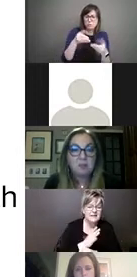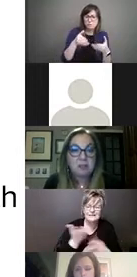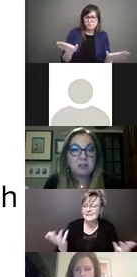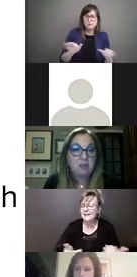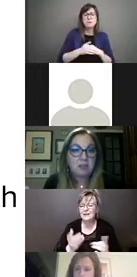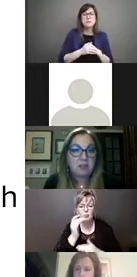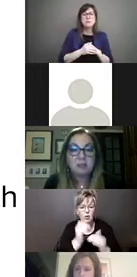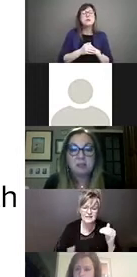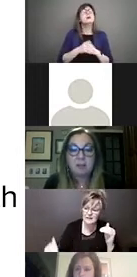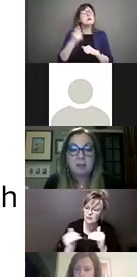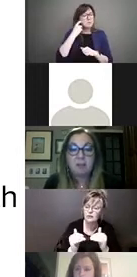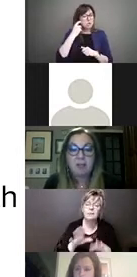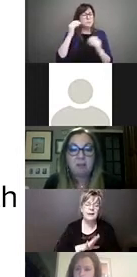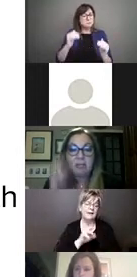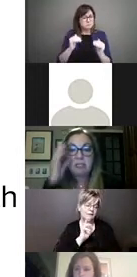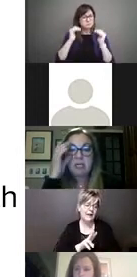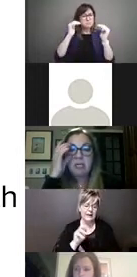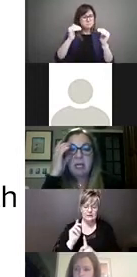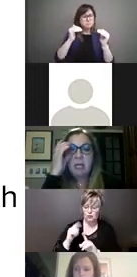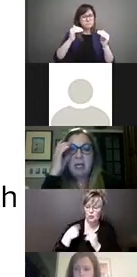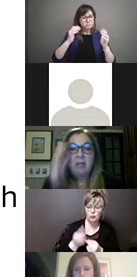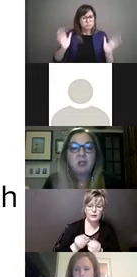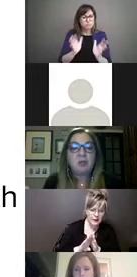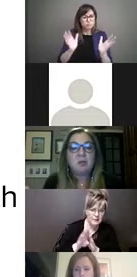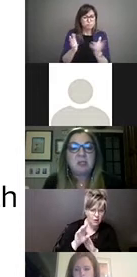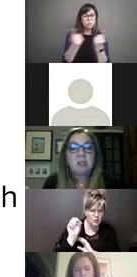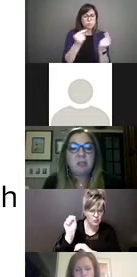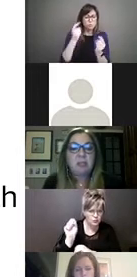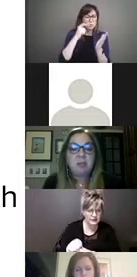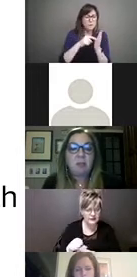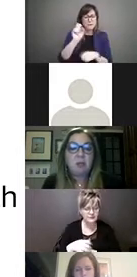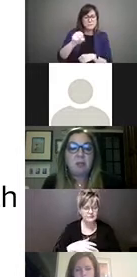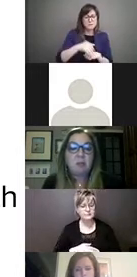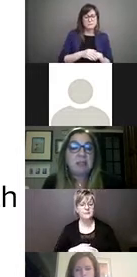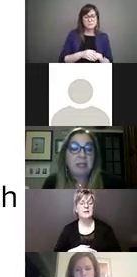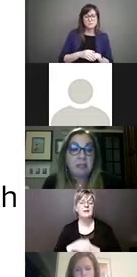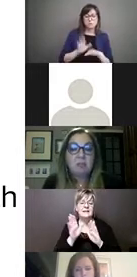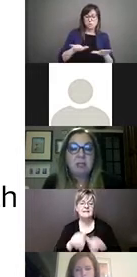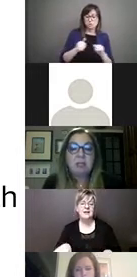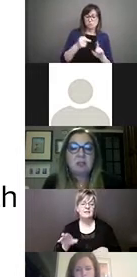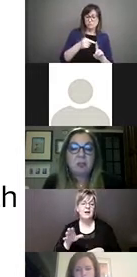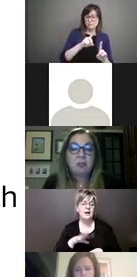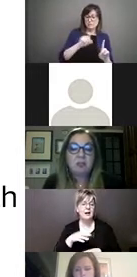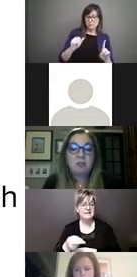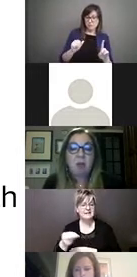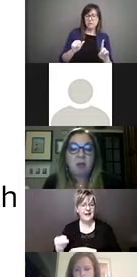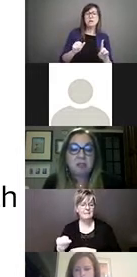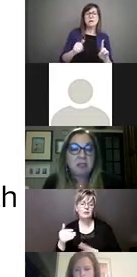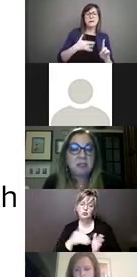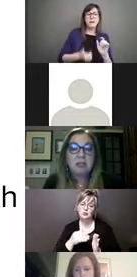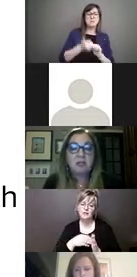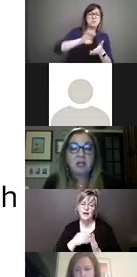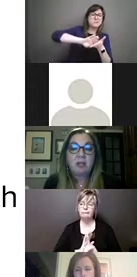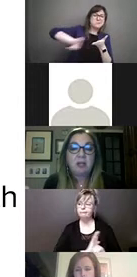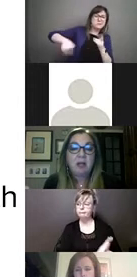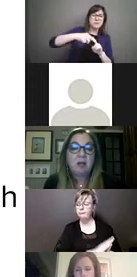that recent advances are being made. Children with disabilities are among the most likely to be excluded from these policies,